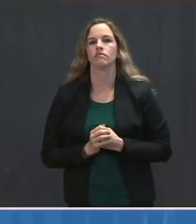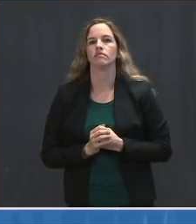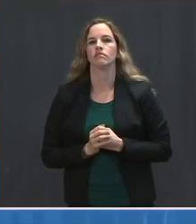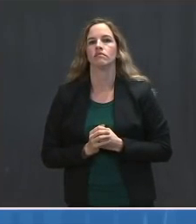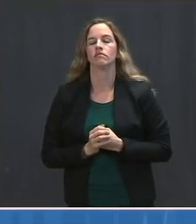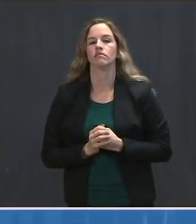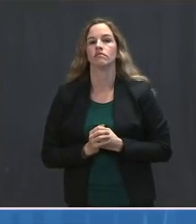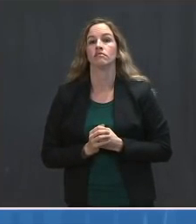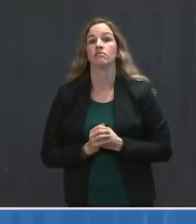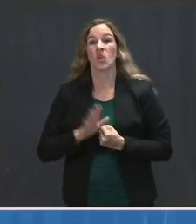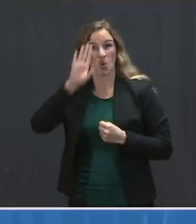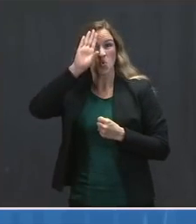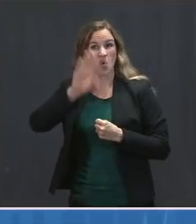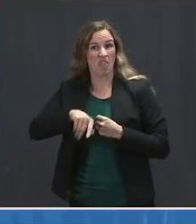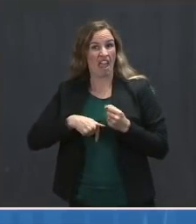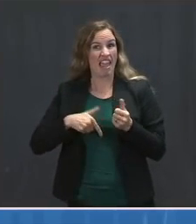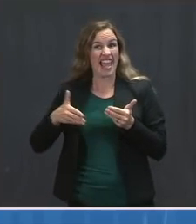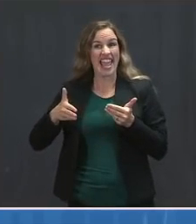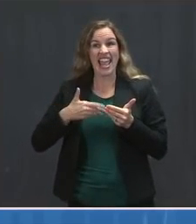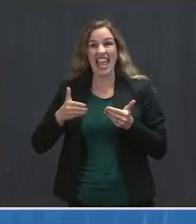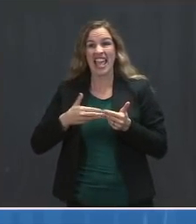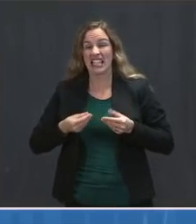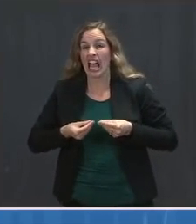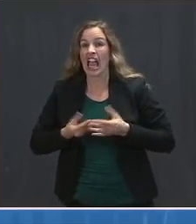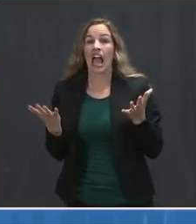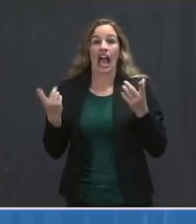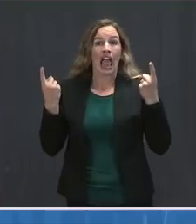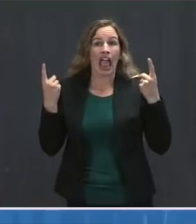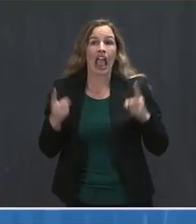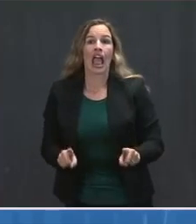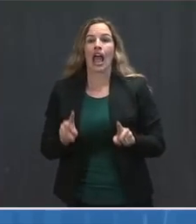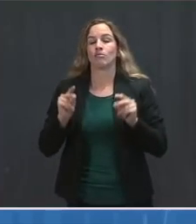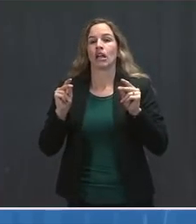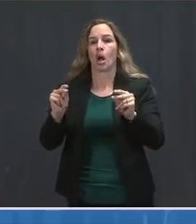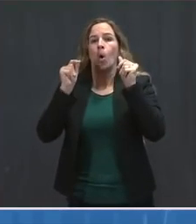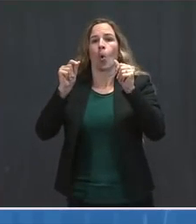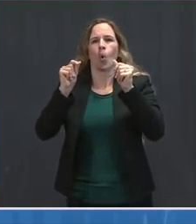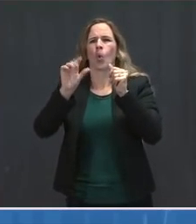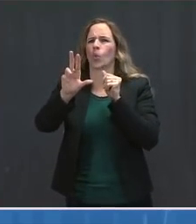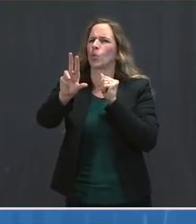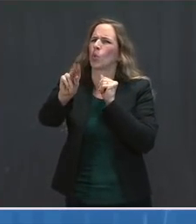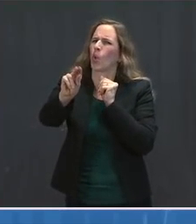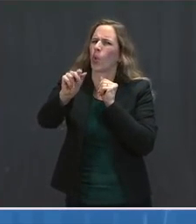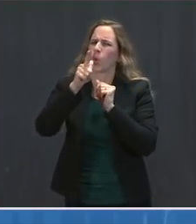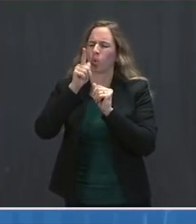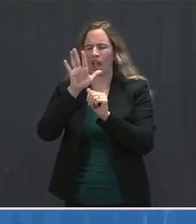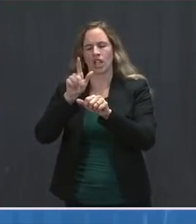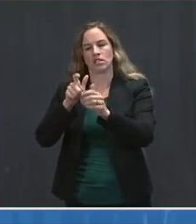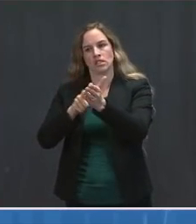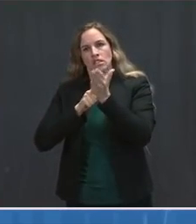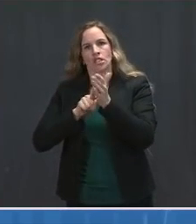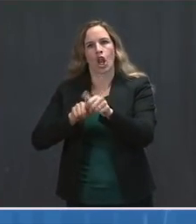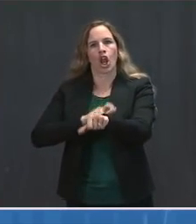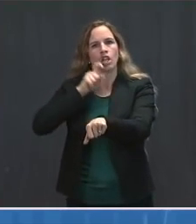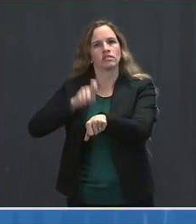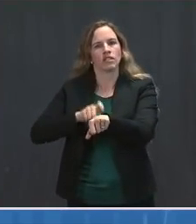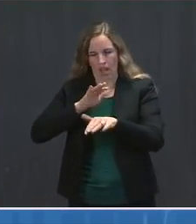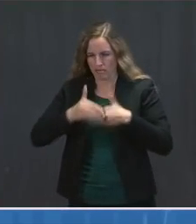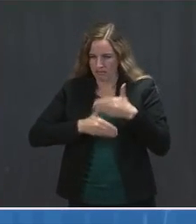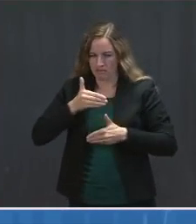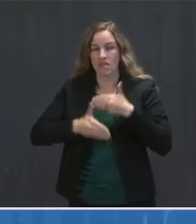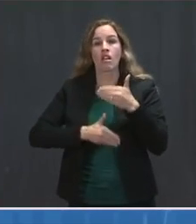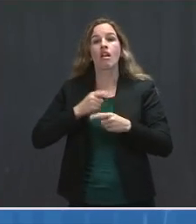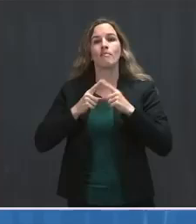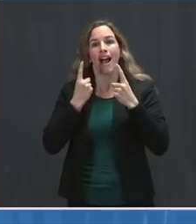It won't be easy, and it is not happening overnight. But today's announcement represents another step on the long